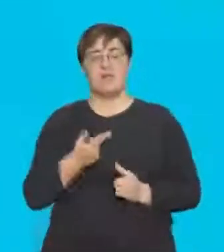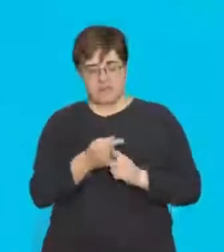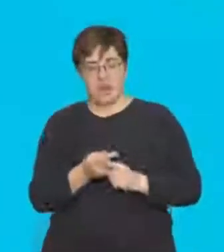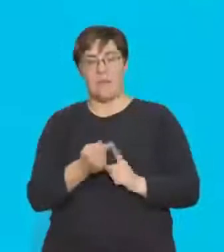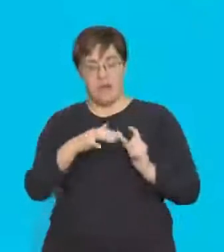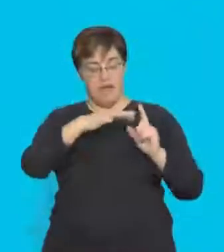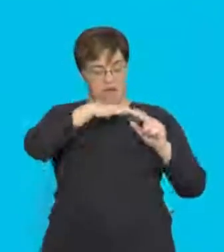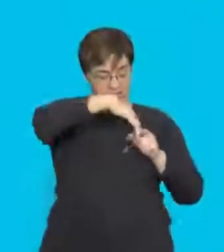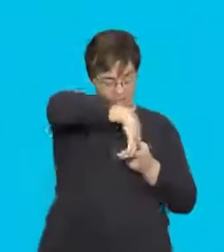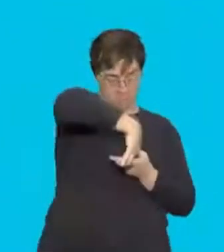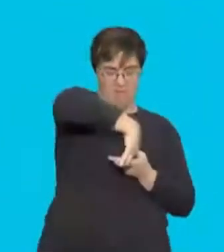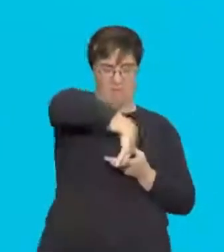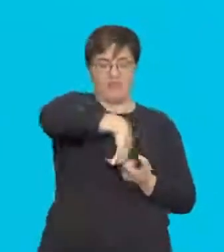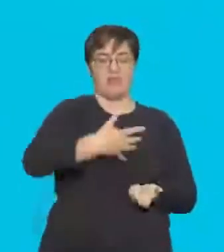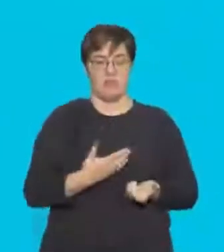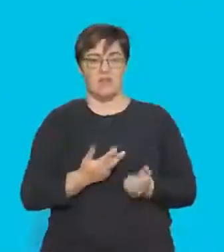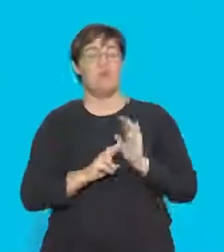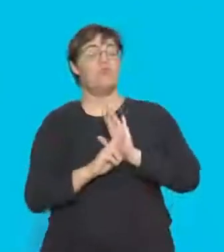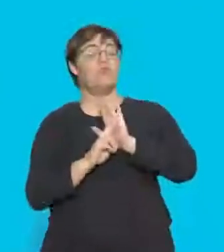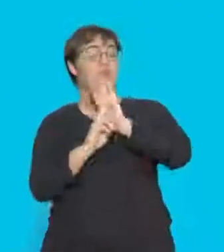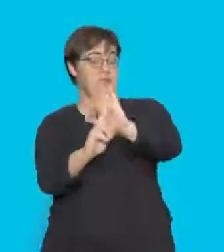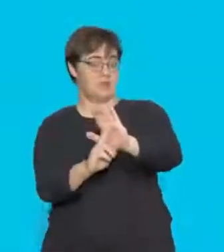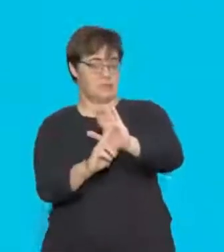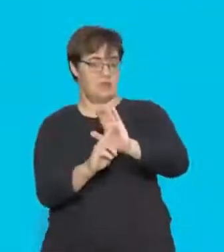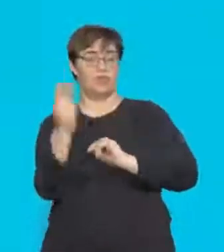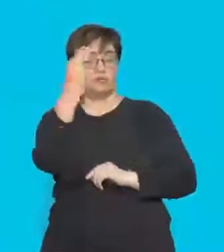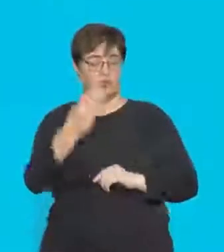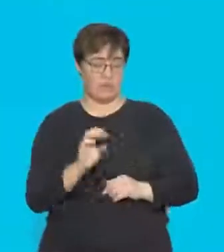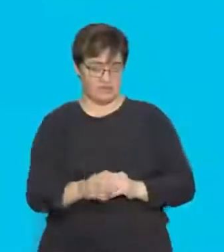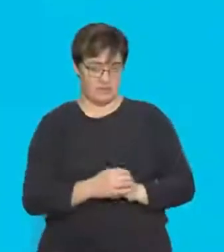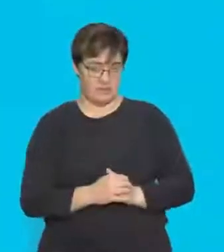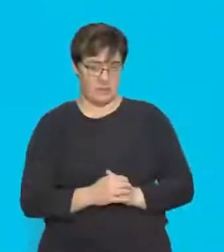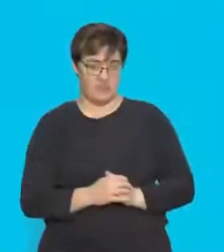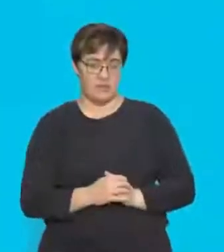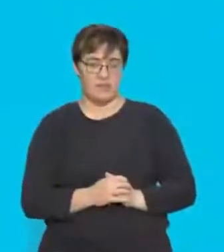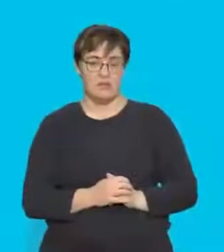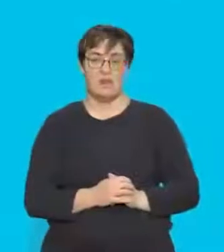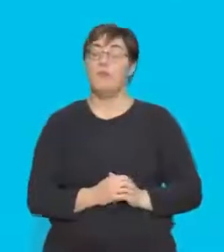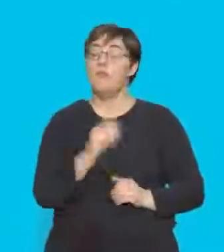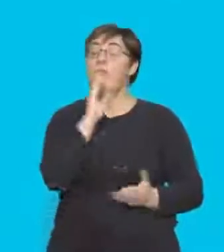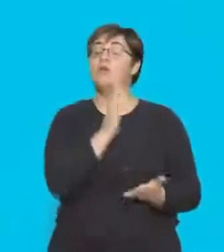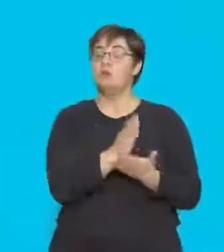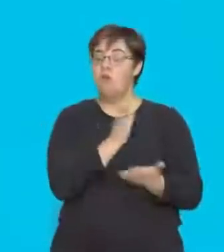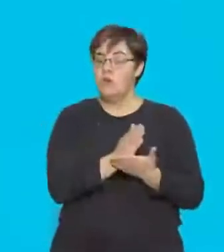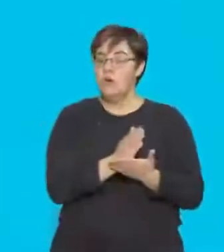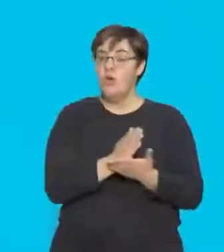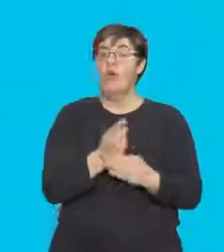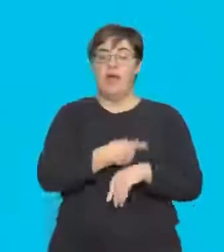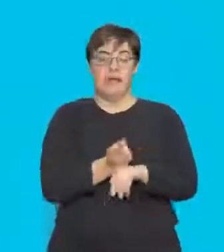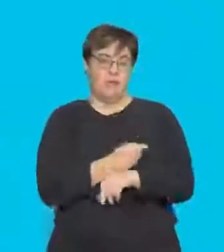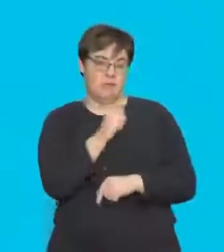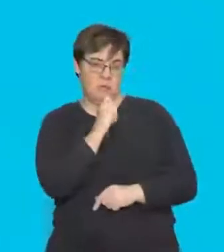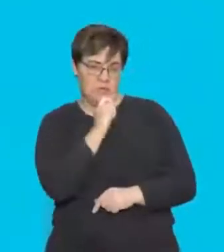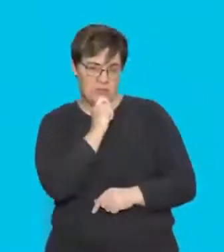that we saw originally. And we can represent that in drawings. When you do, please make sure that you use a compass